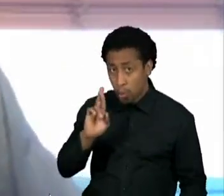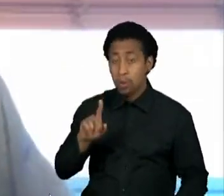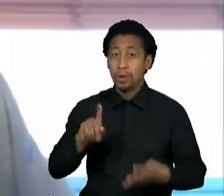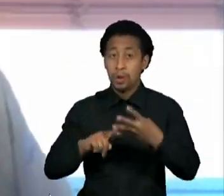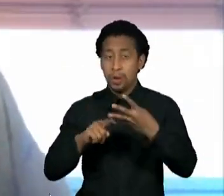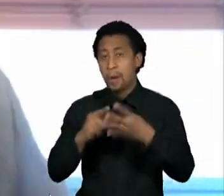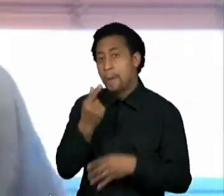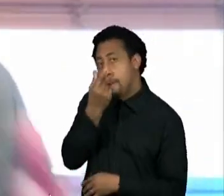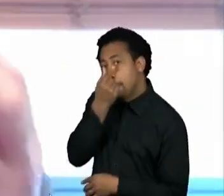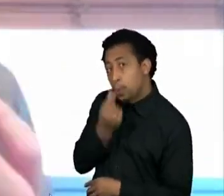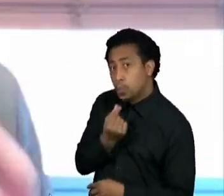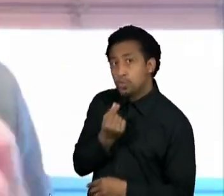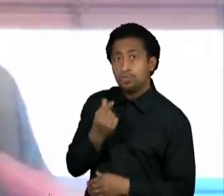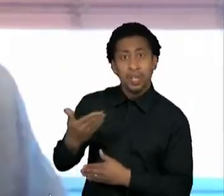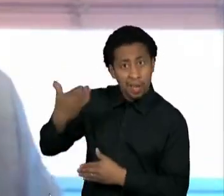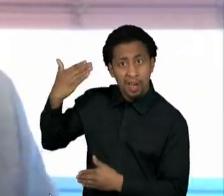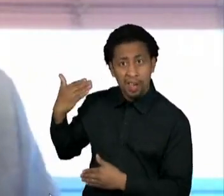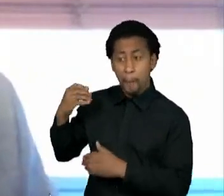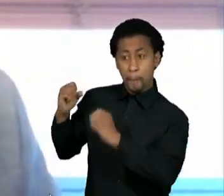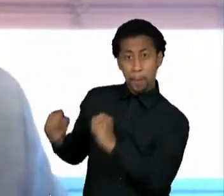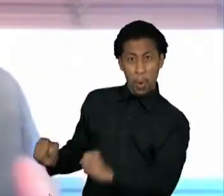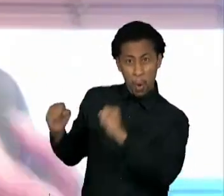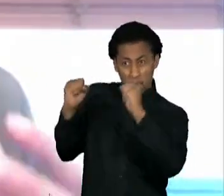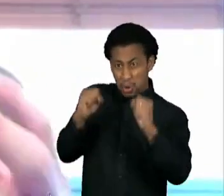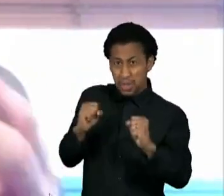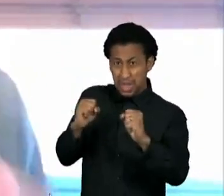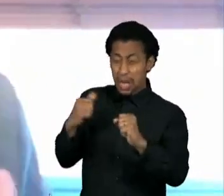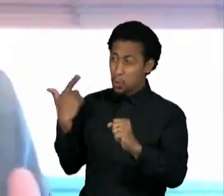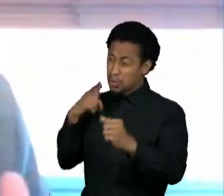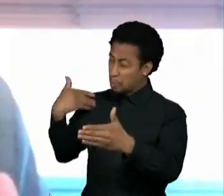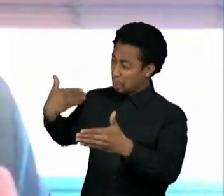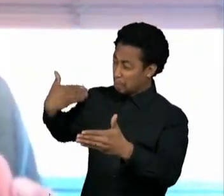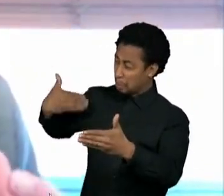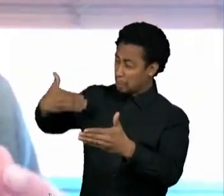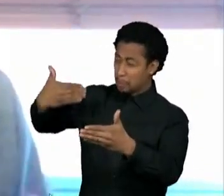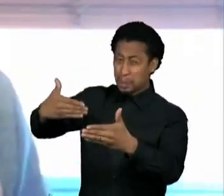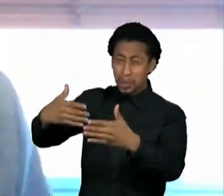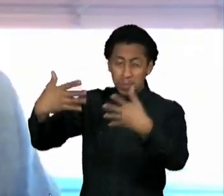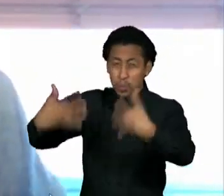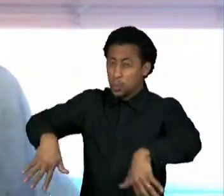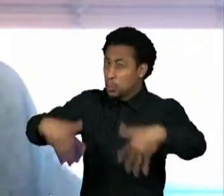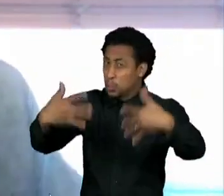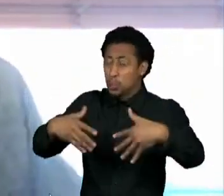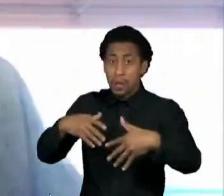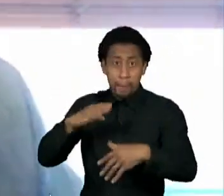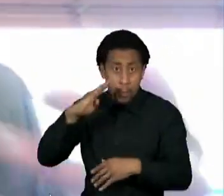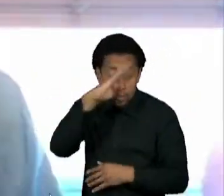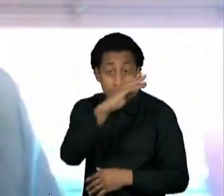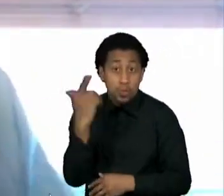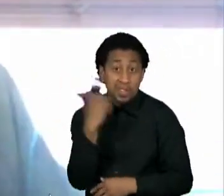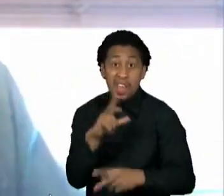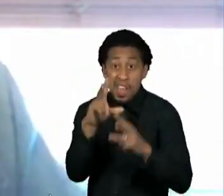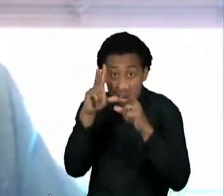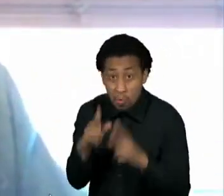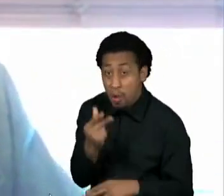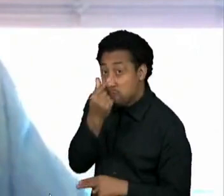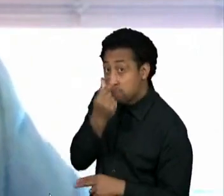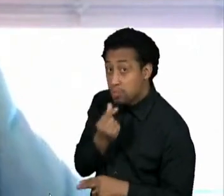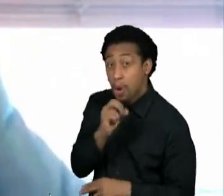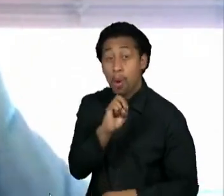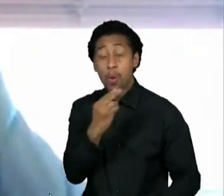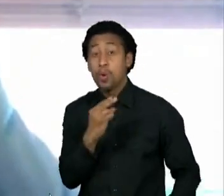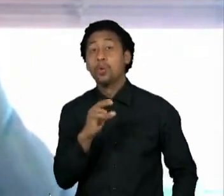that Putin accumulated, had he ever had that power? Had he ever had the talent that Orban or Putin had, or that Chavez had,